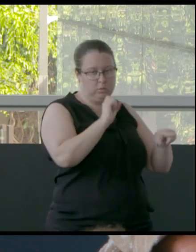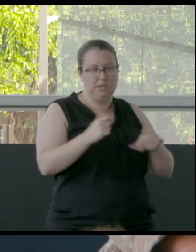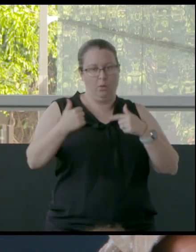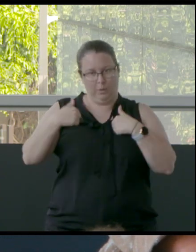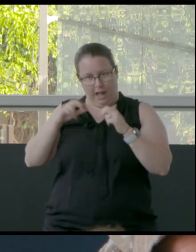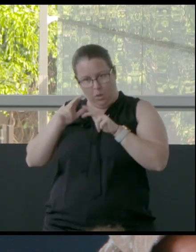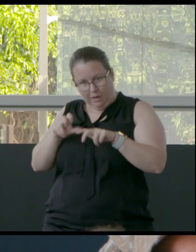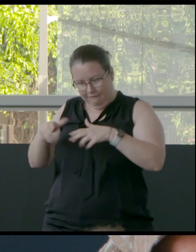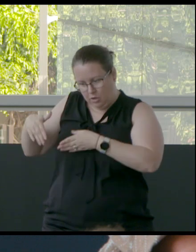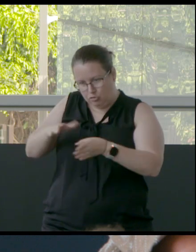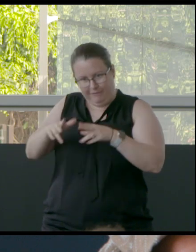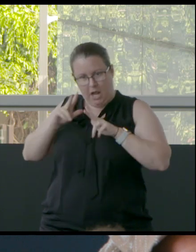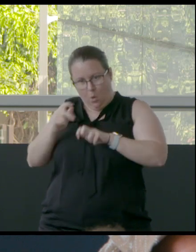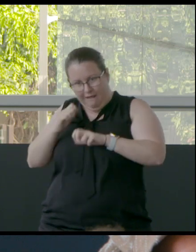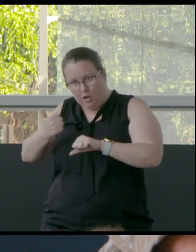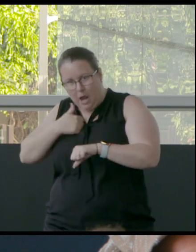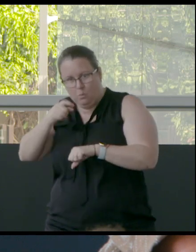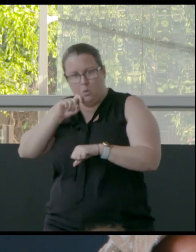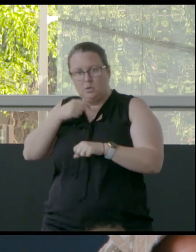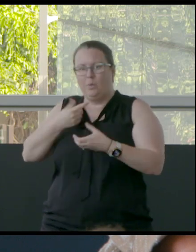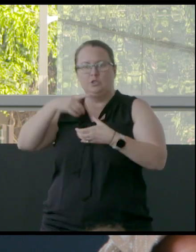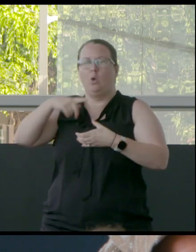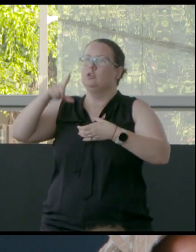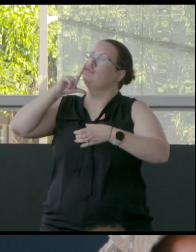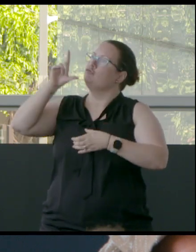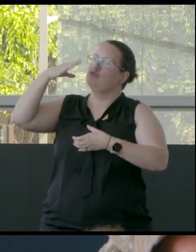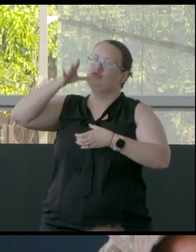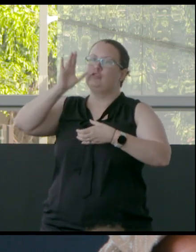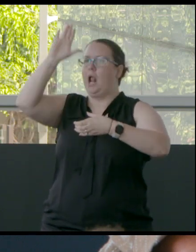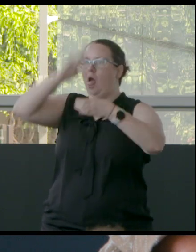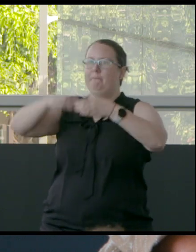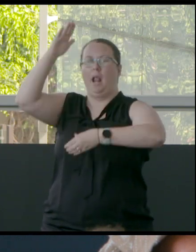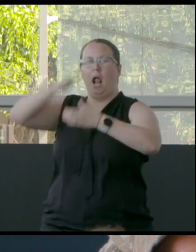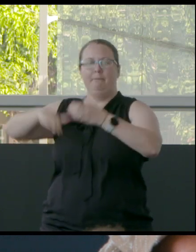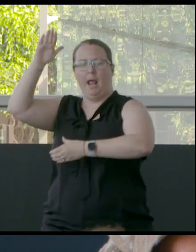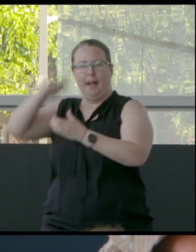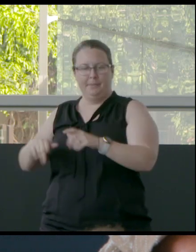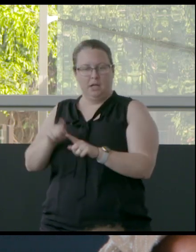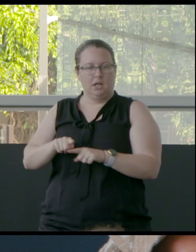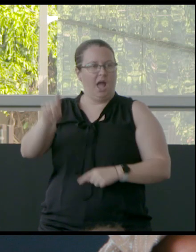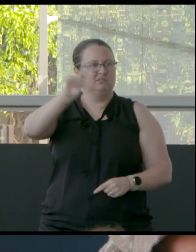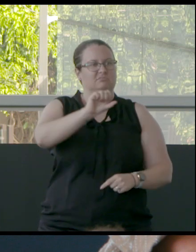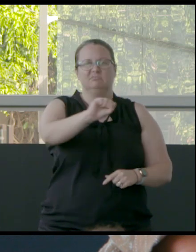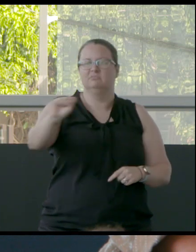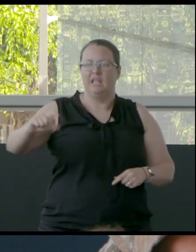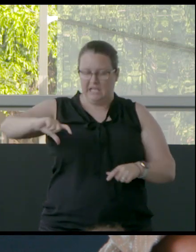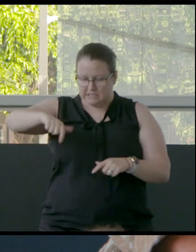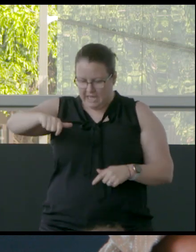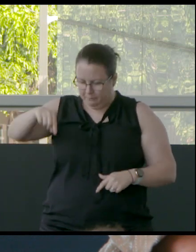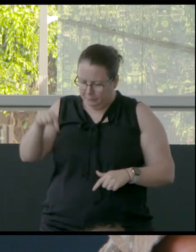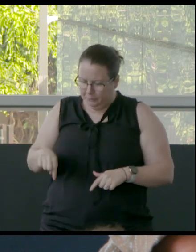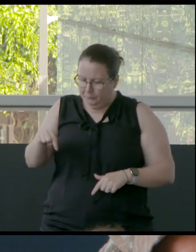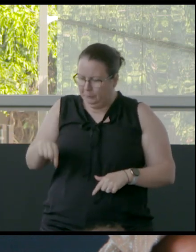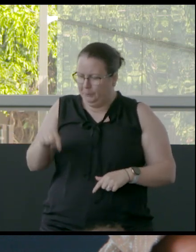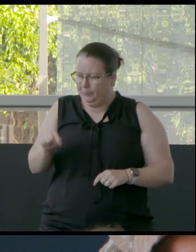very conscious of how much we drink. It's not an unlimited source where you turn the tap on and it's